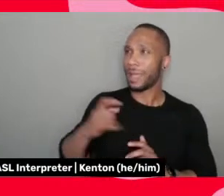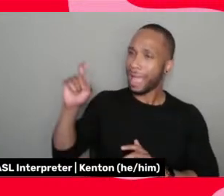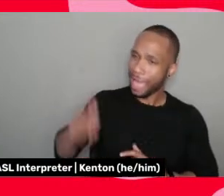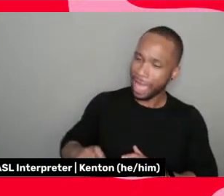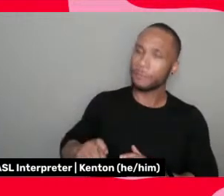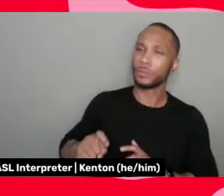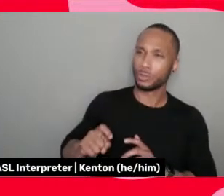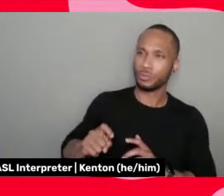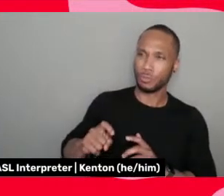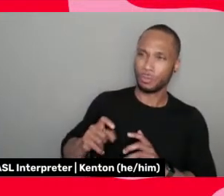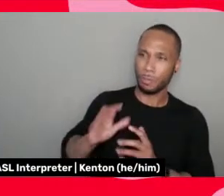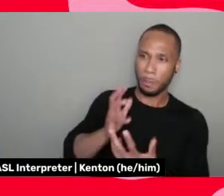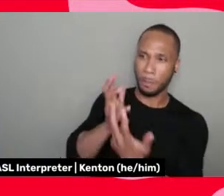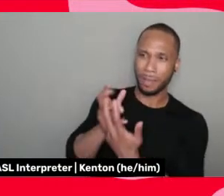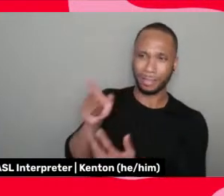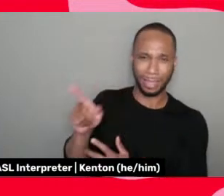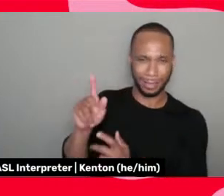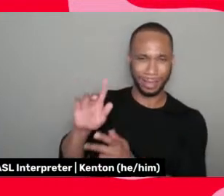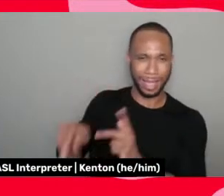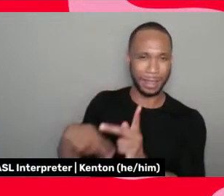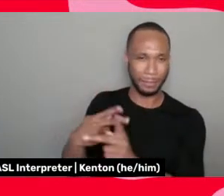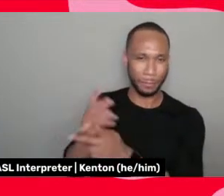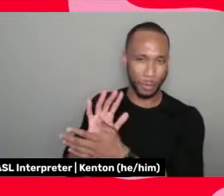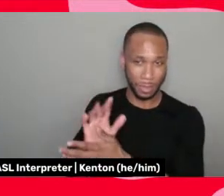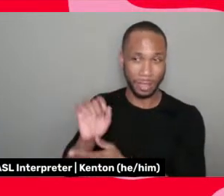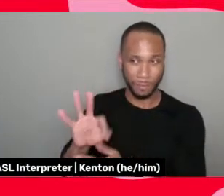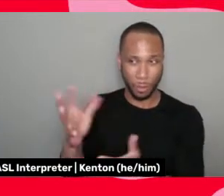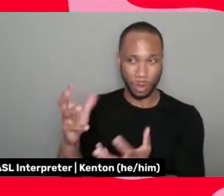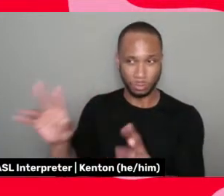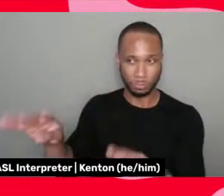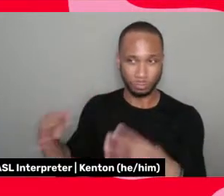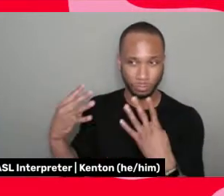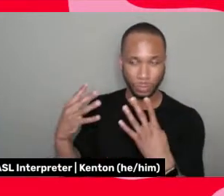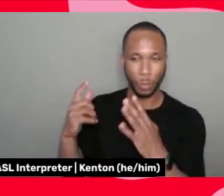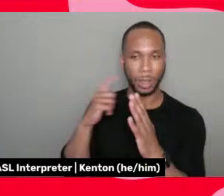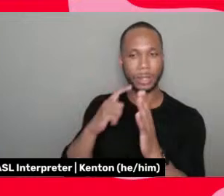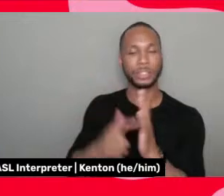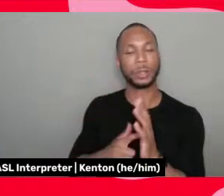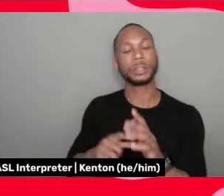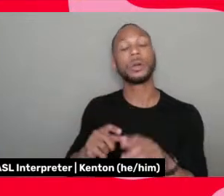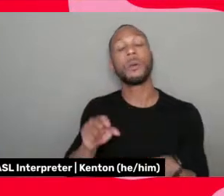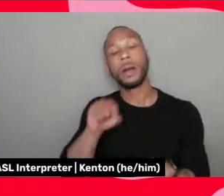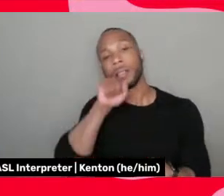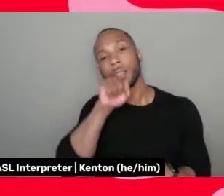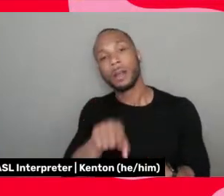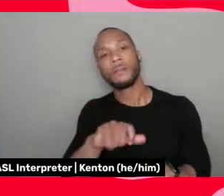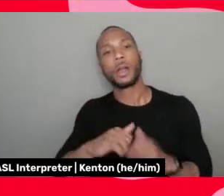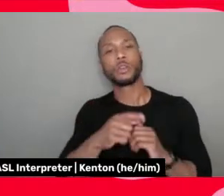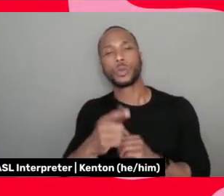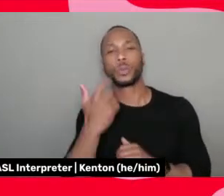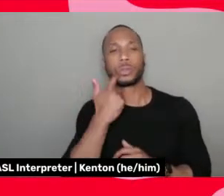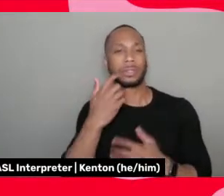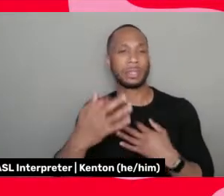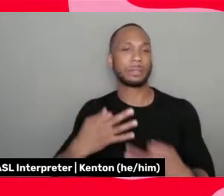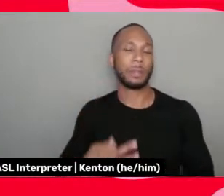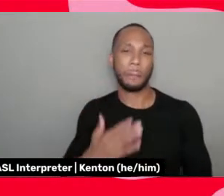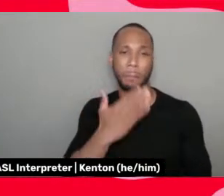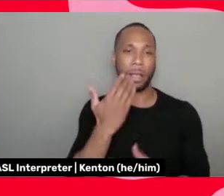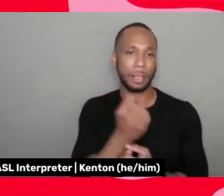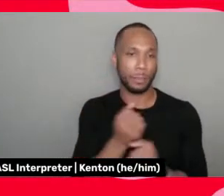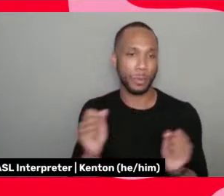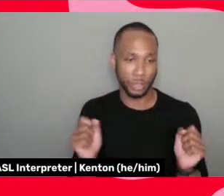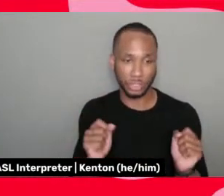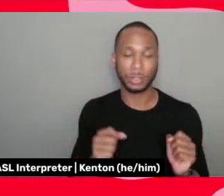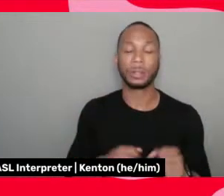order to be heard. So, um, I, I, I love, I love that. I love how you explain black liberation. And I,